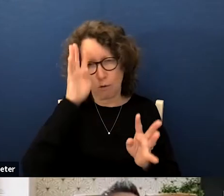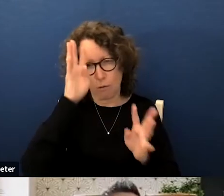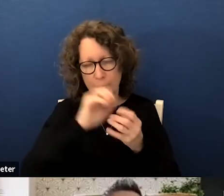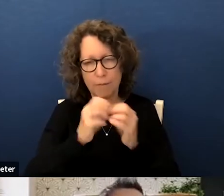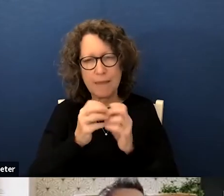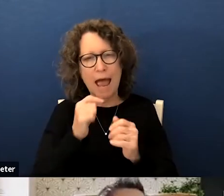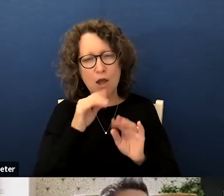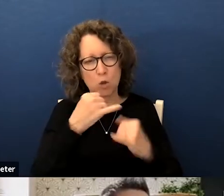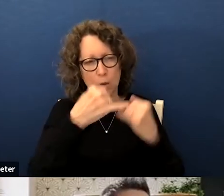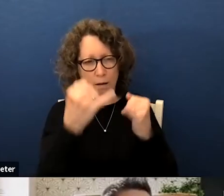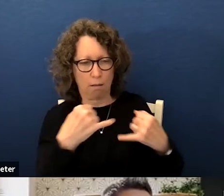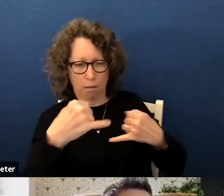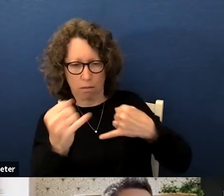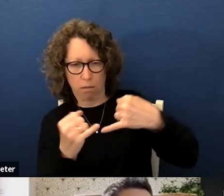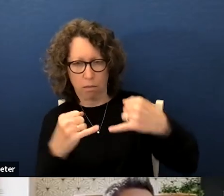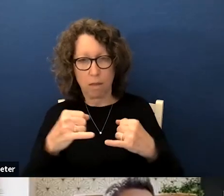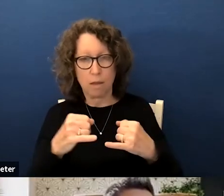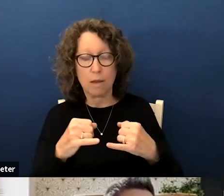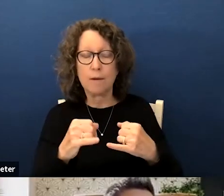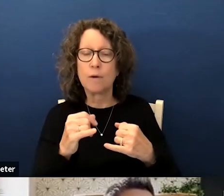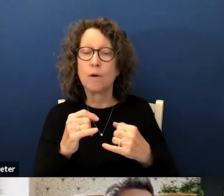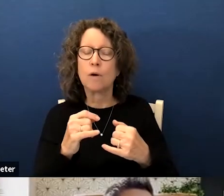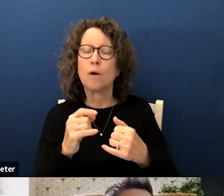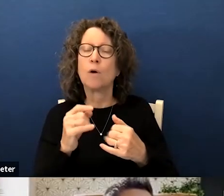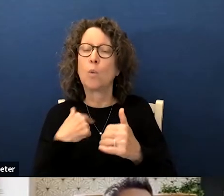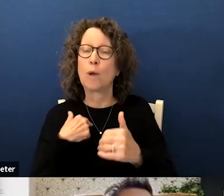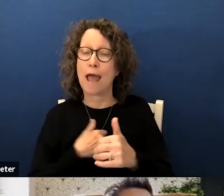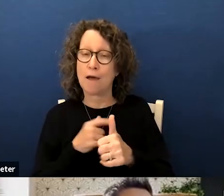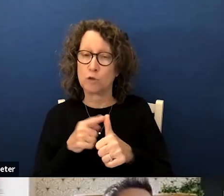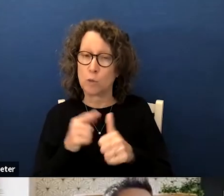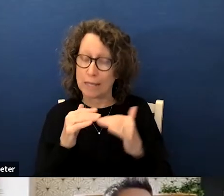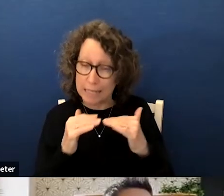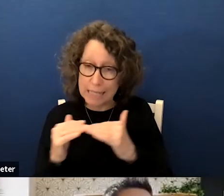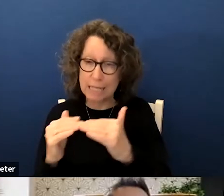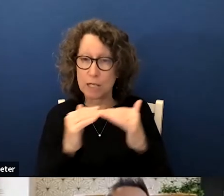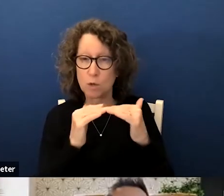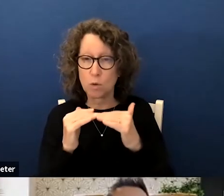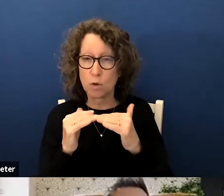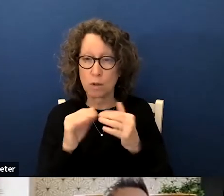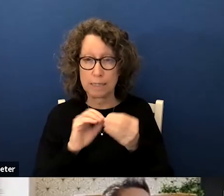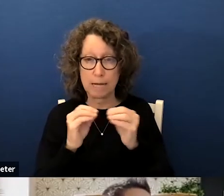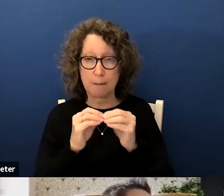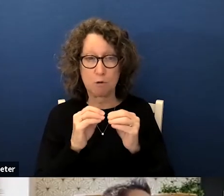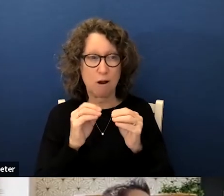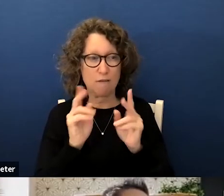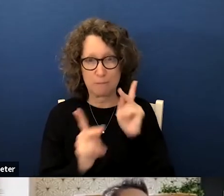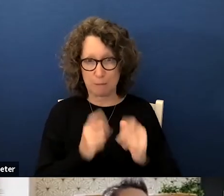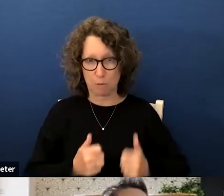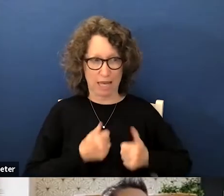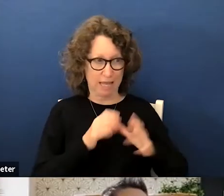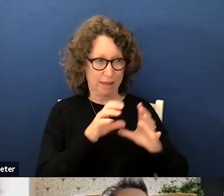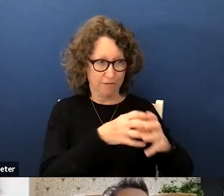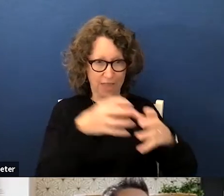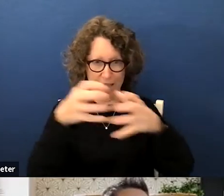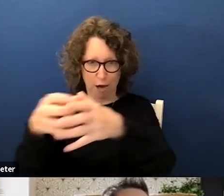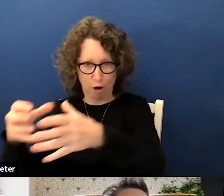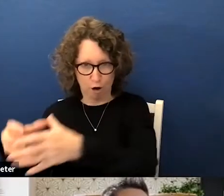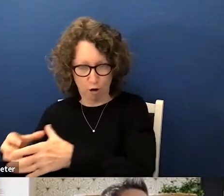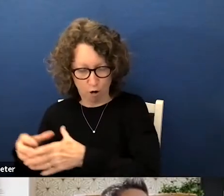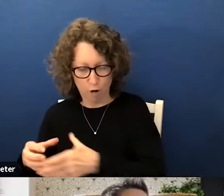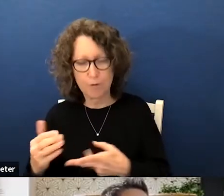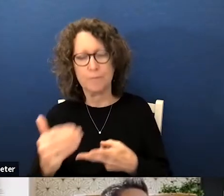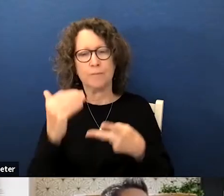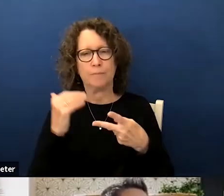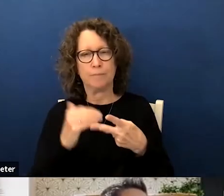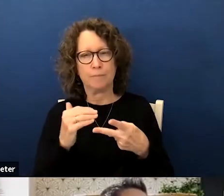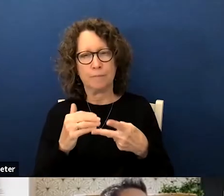lines around that still meet number one which is uh equal uh number of inhabitants how you can uh